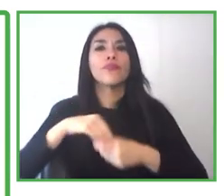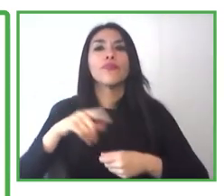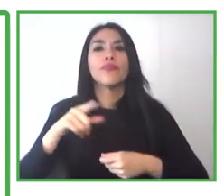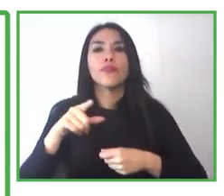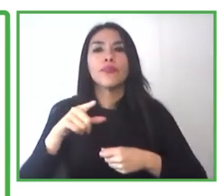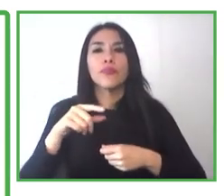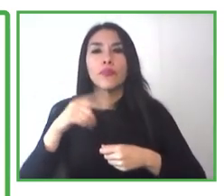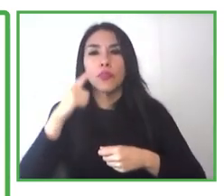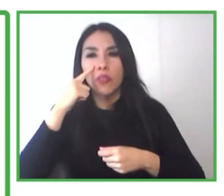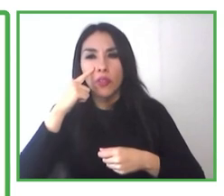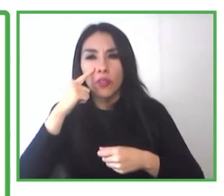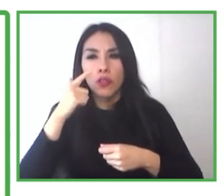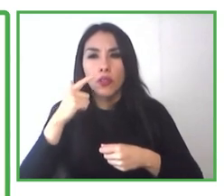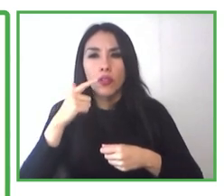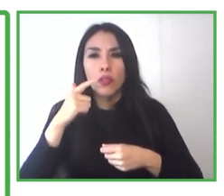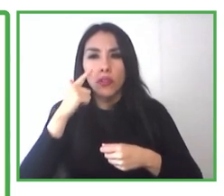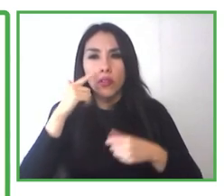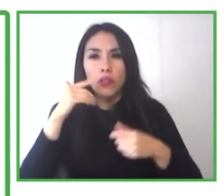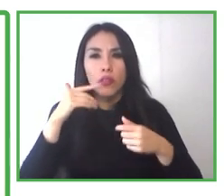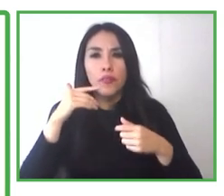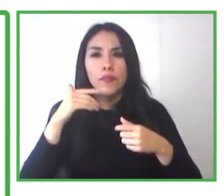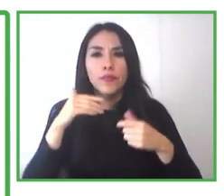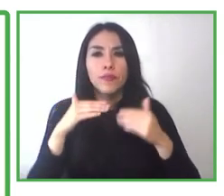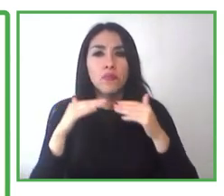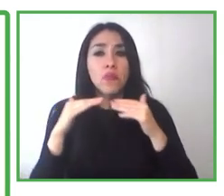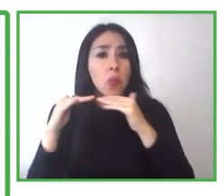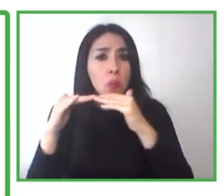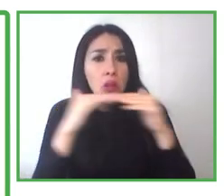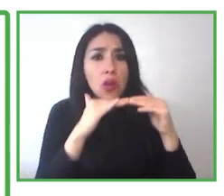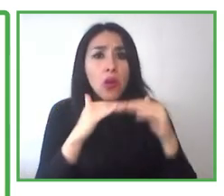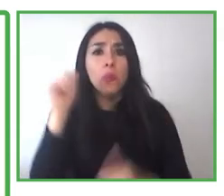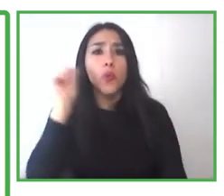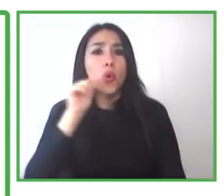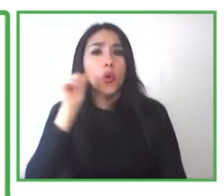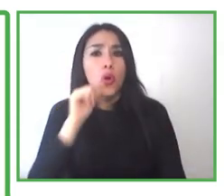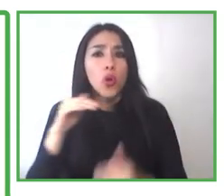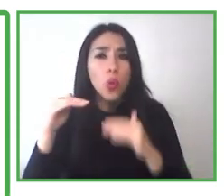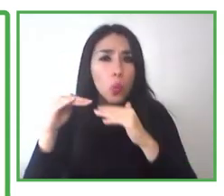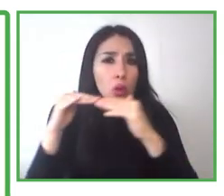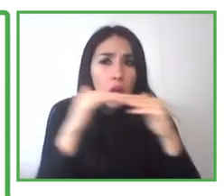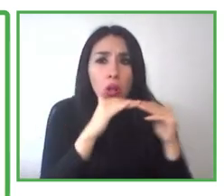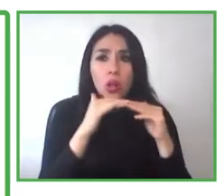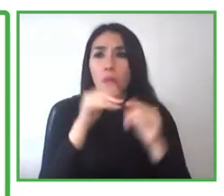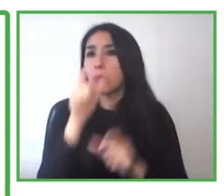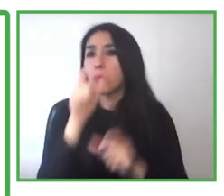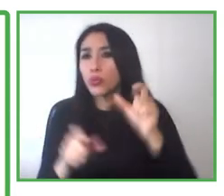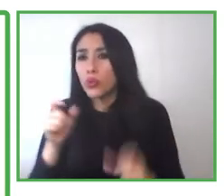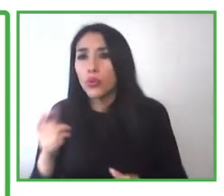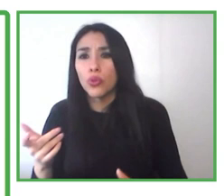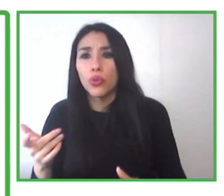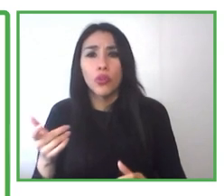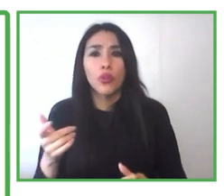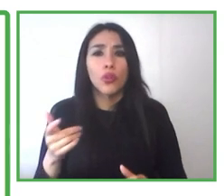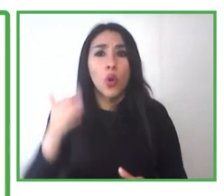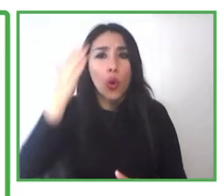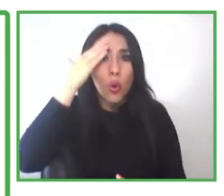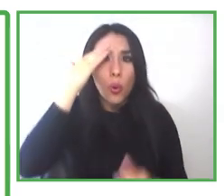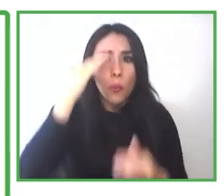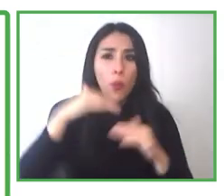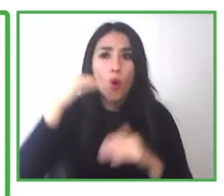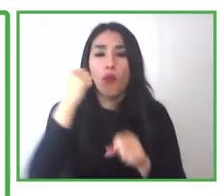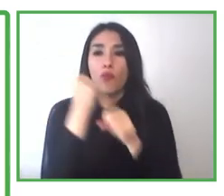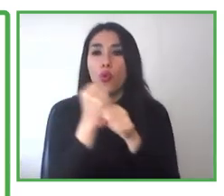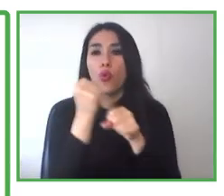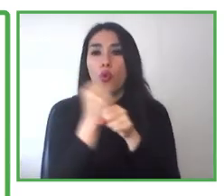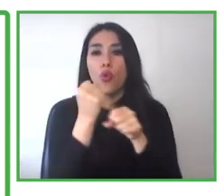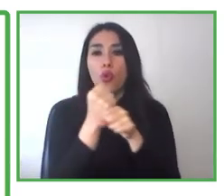as a whole. Because as we can show that they can do their work properly, they will be recognised by Chile Valora and the Chilean